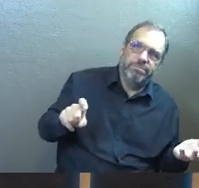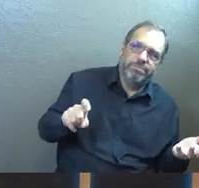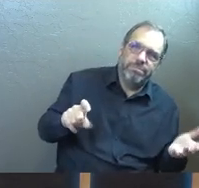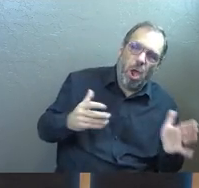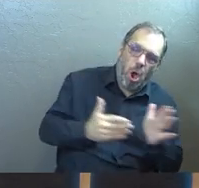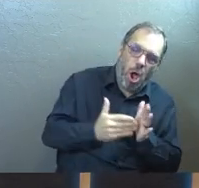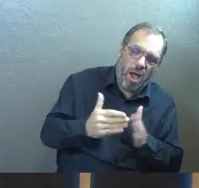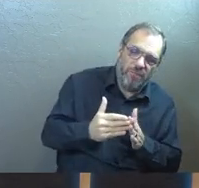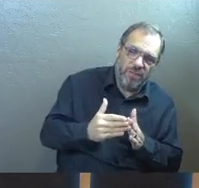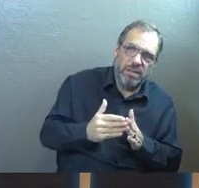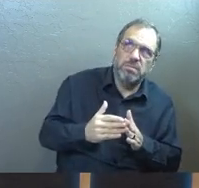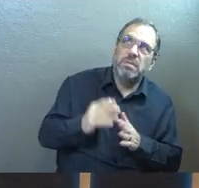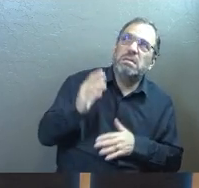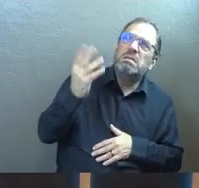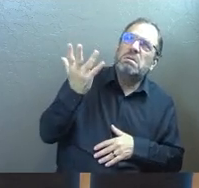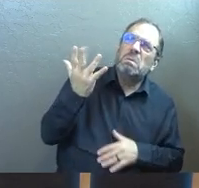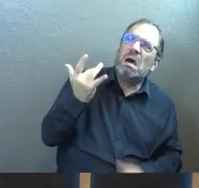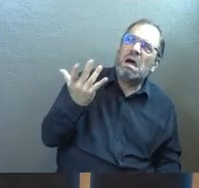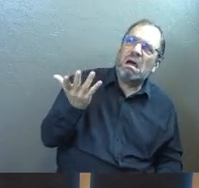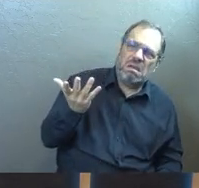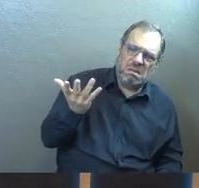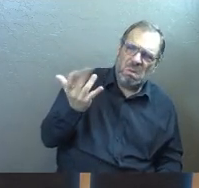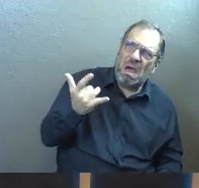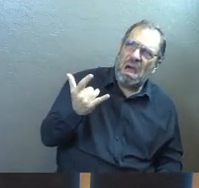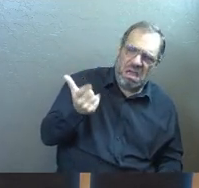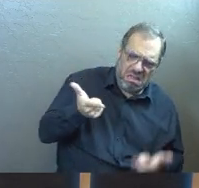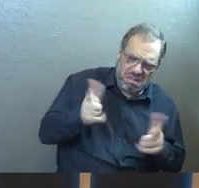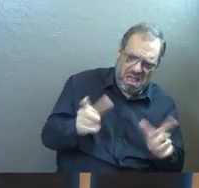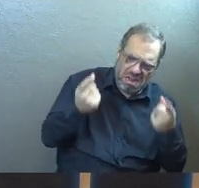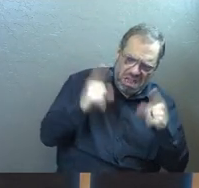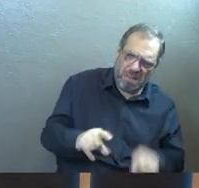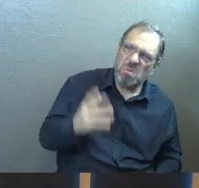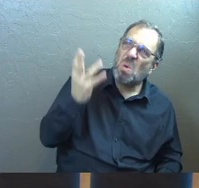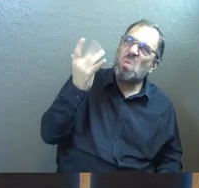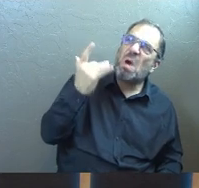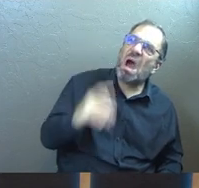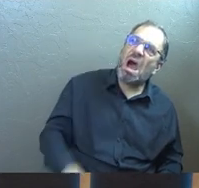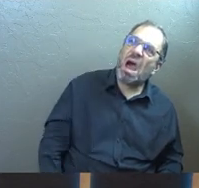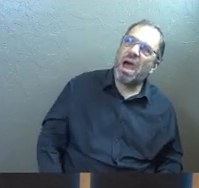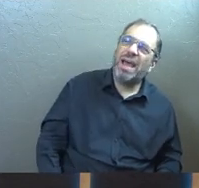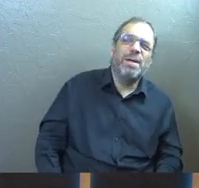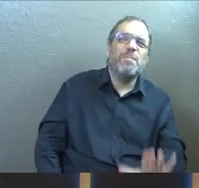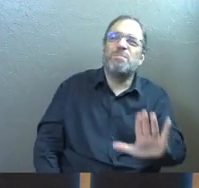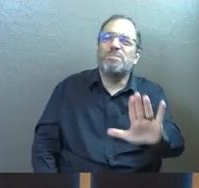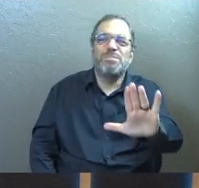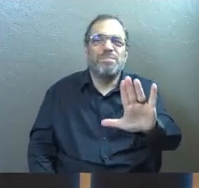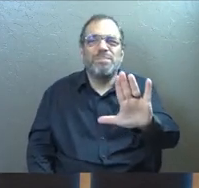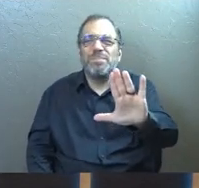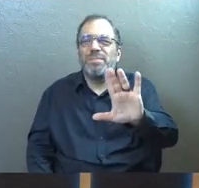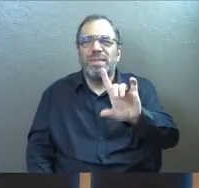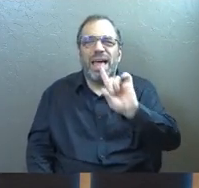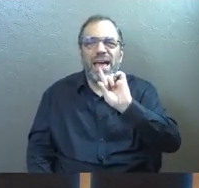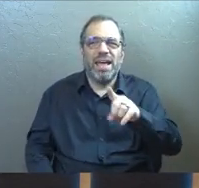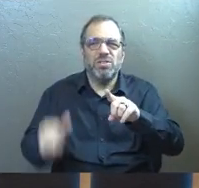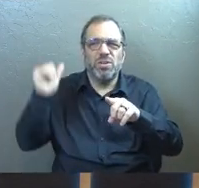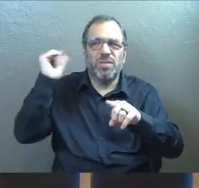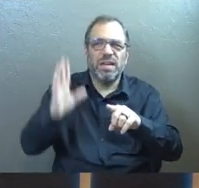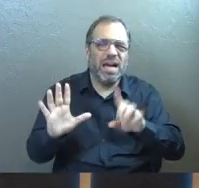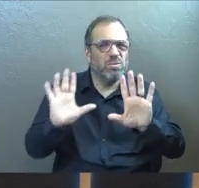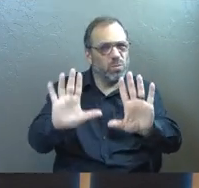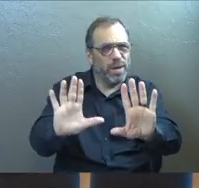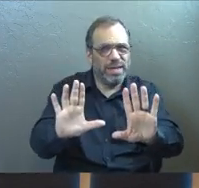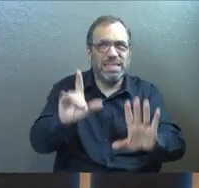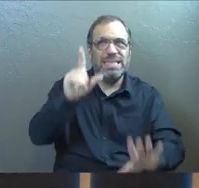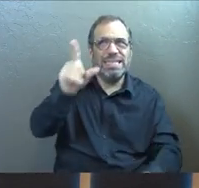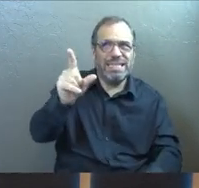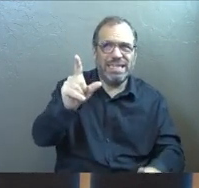So often we look up at God and we say, why? Why did you let this thing happen? And I don't want to answer for him, but sometimes